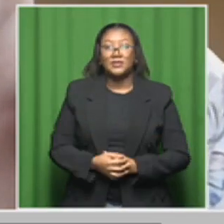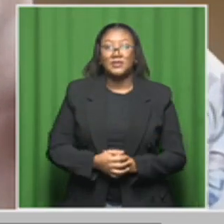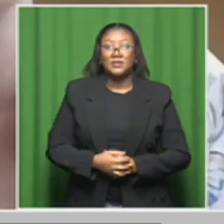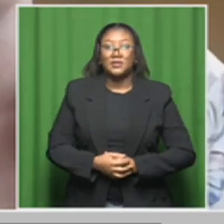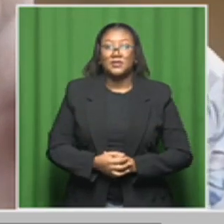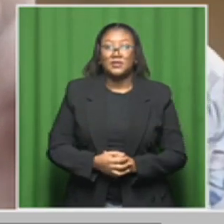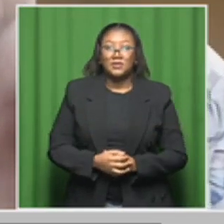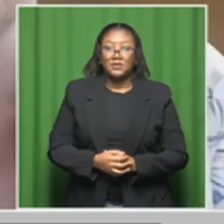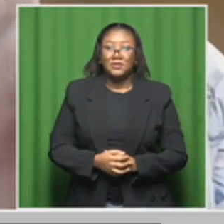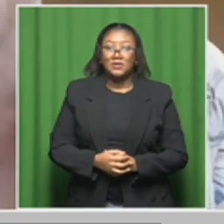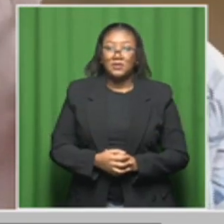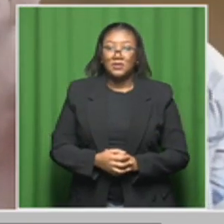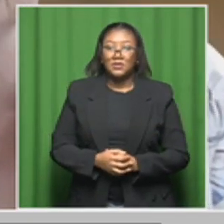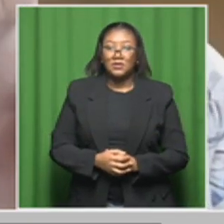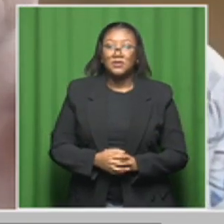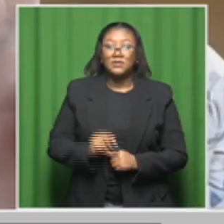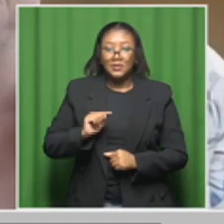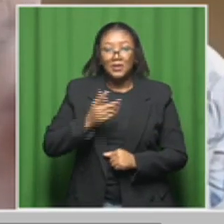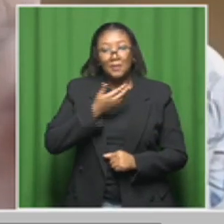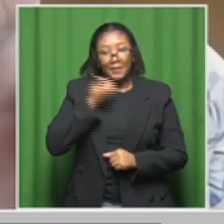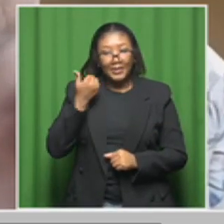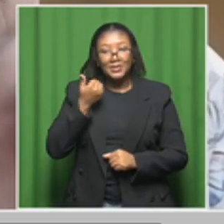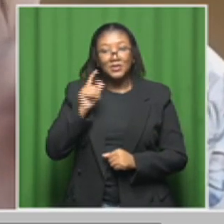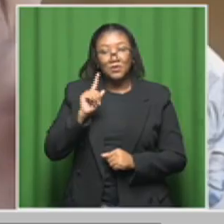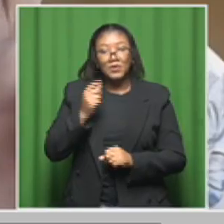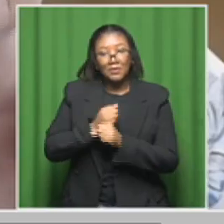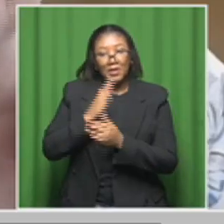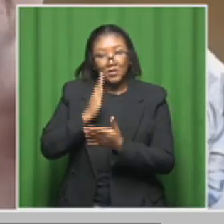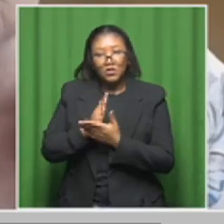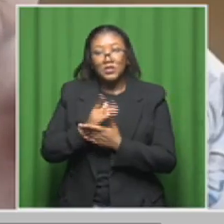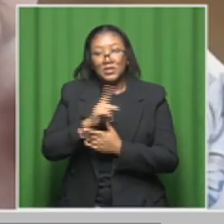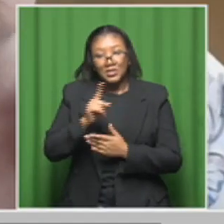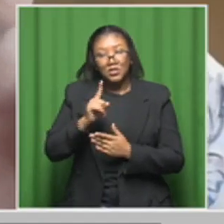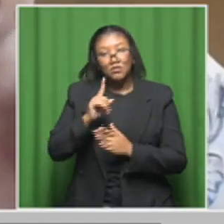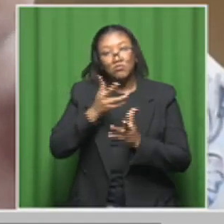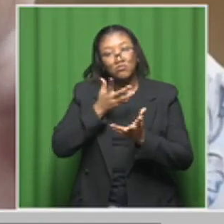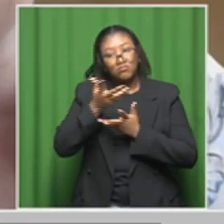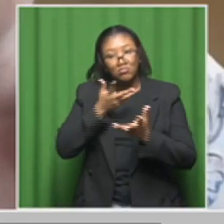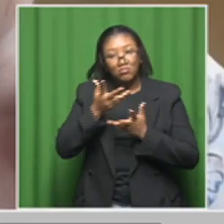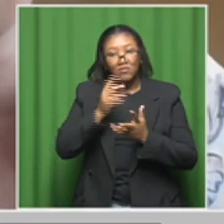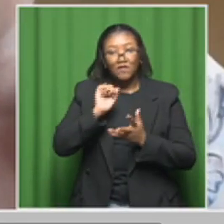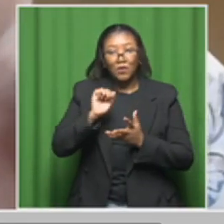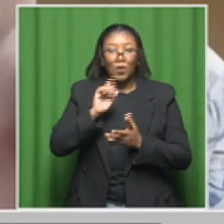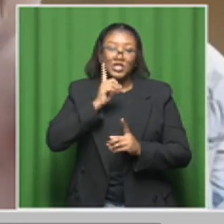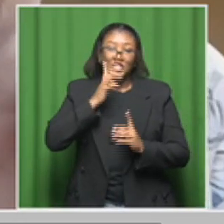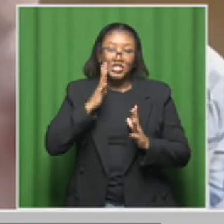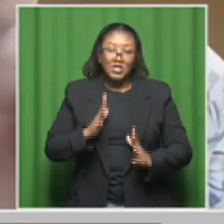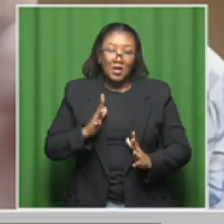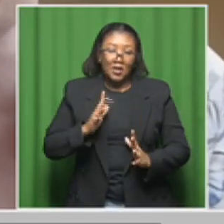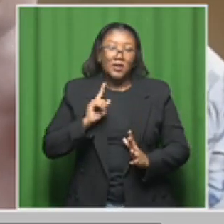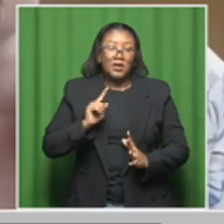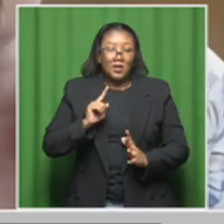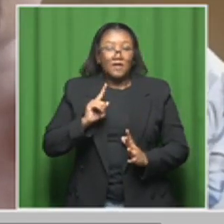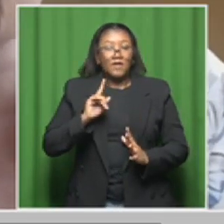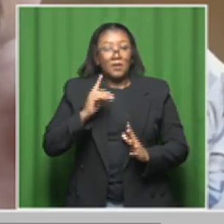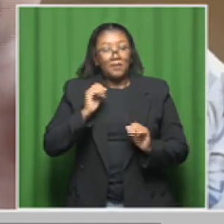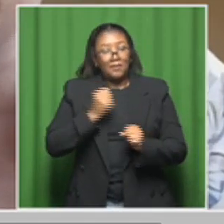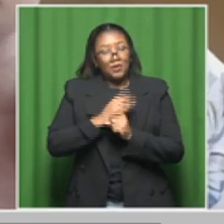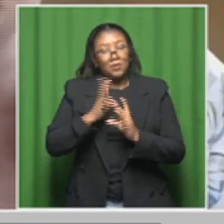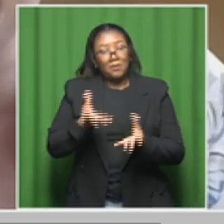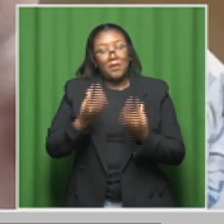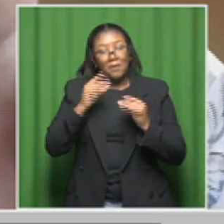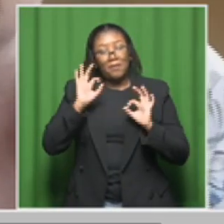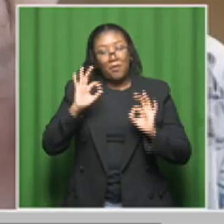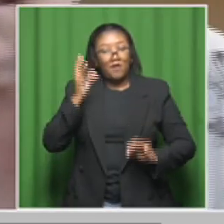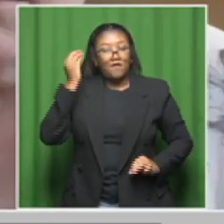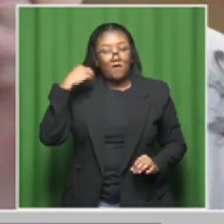And so the best thing would be to speak to an educator and to get the details about